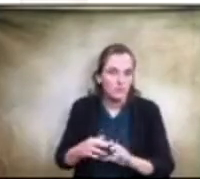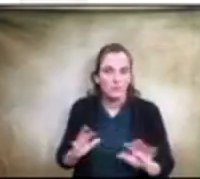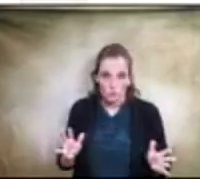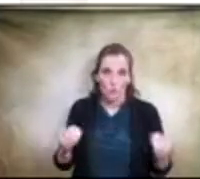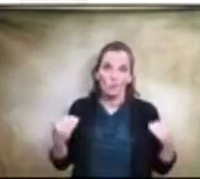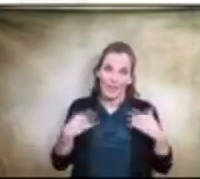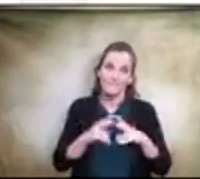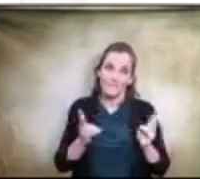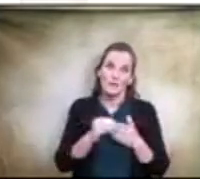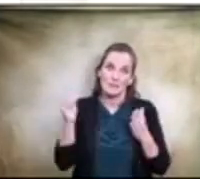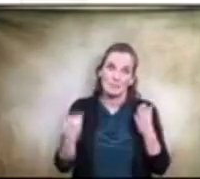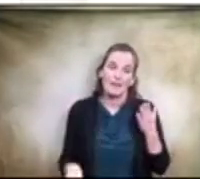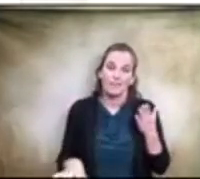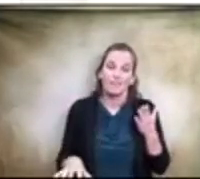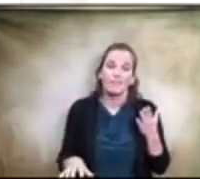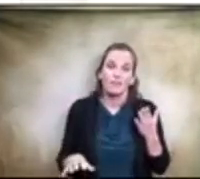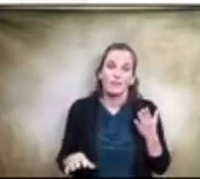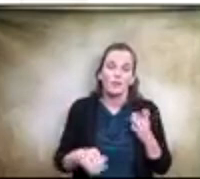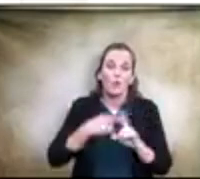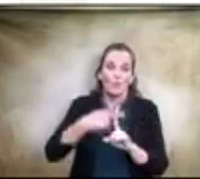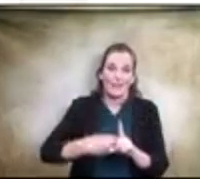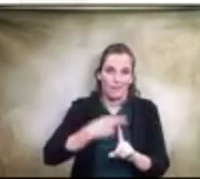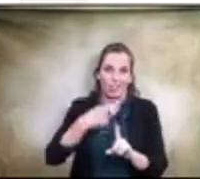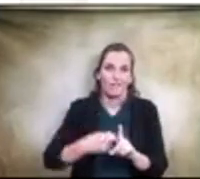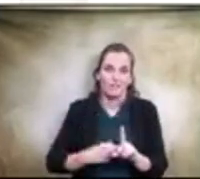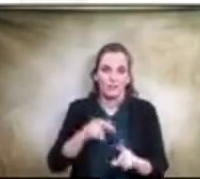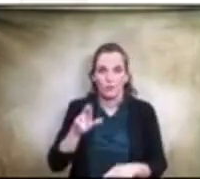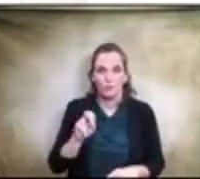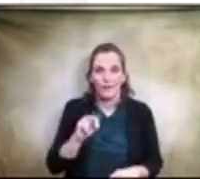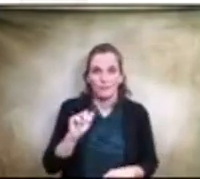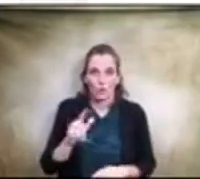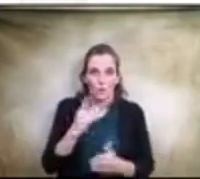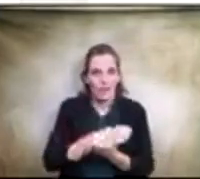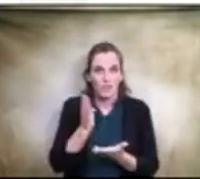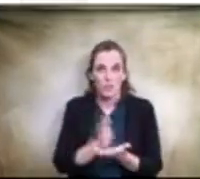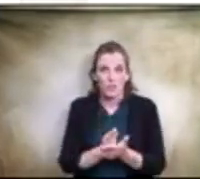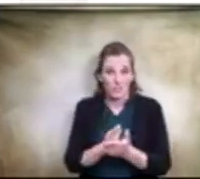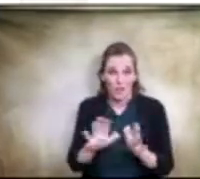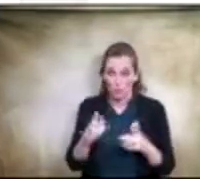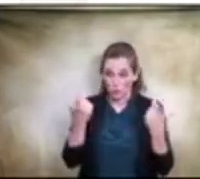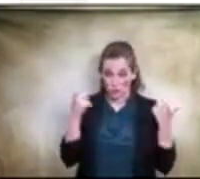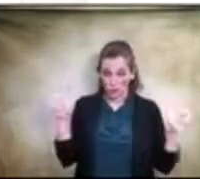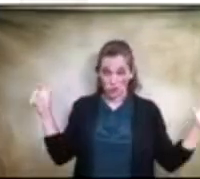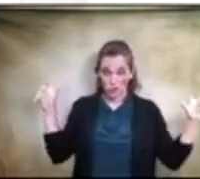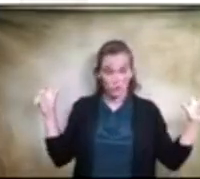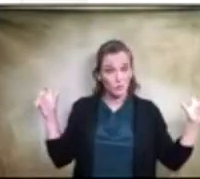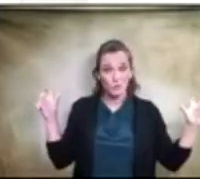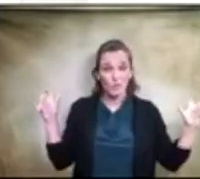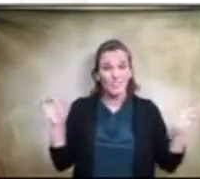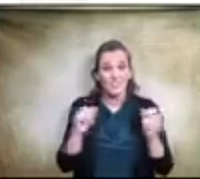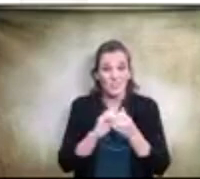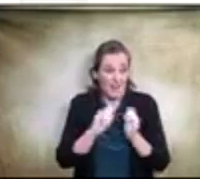uh uh rental um budget that was being blown out the water so how could we you know purchase